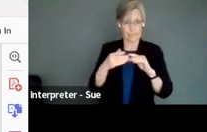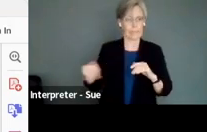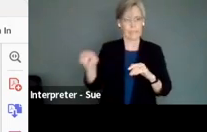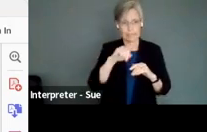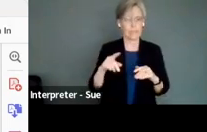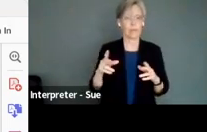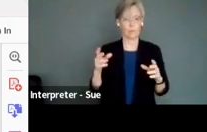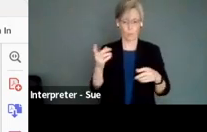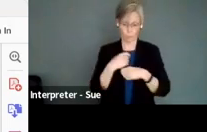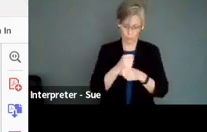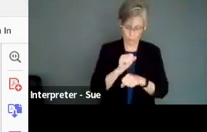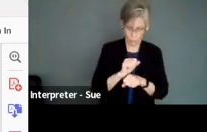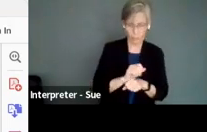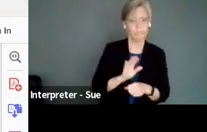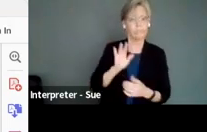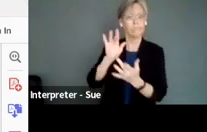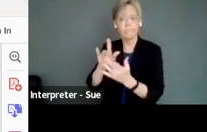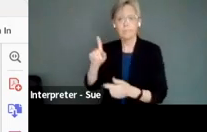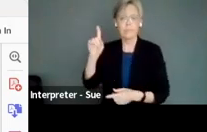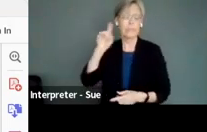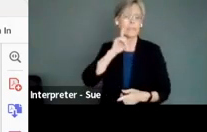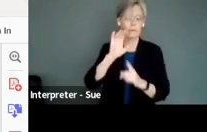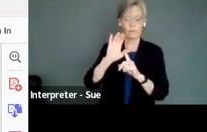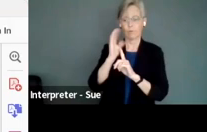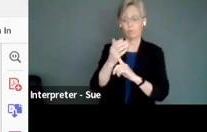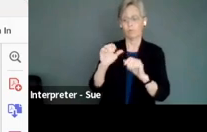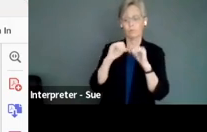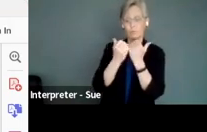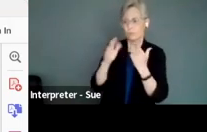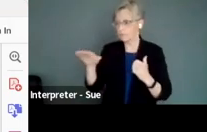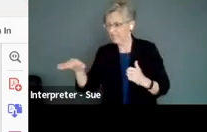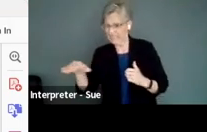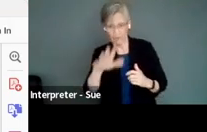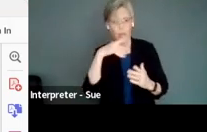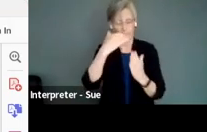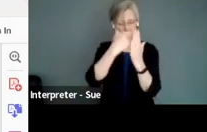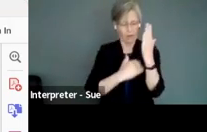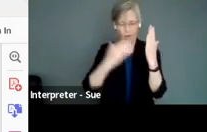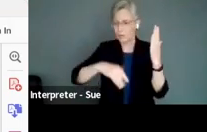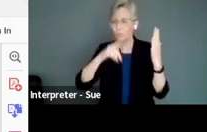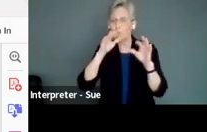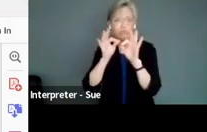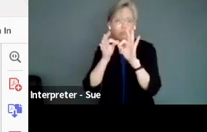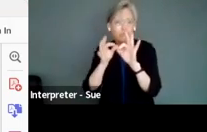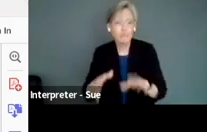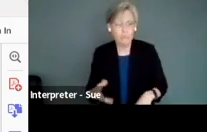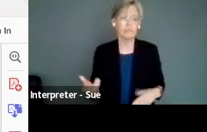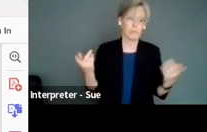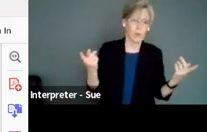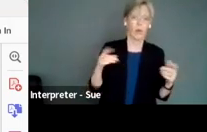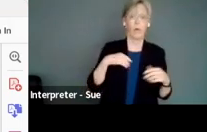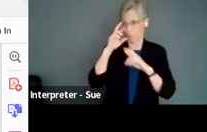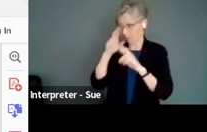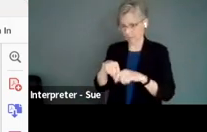producing work, you just reach out to the Deaf Cultural Association in that city, and they will have a list of interpreters. But one thing to consider with all due